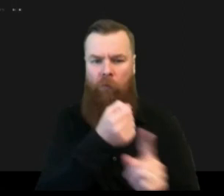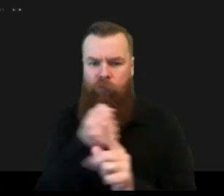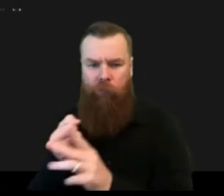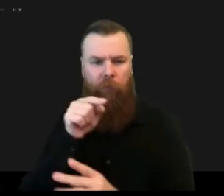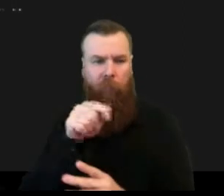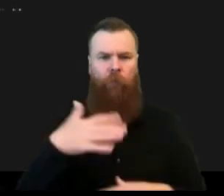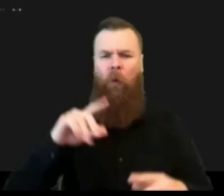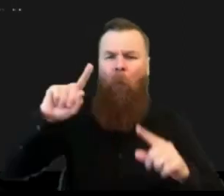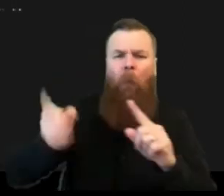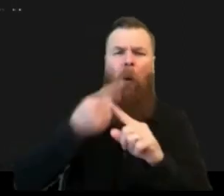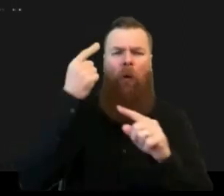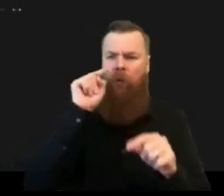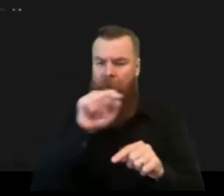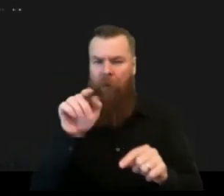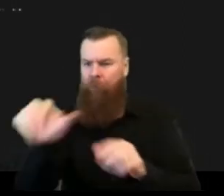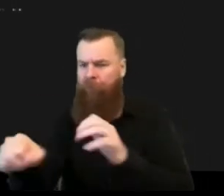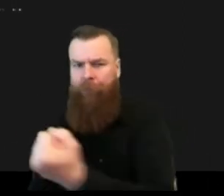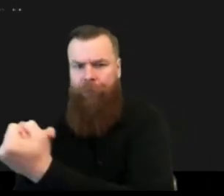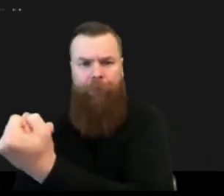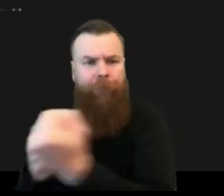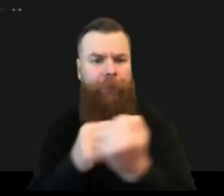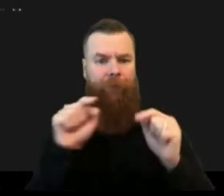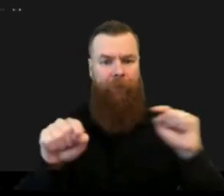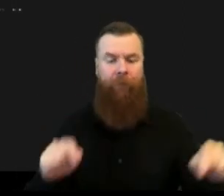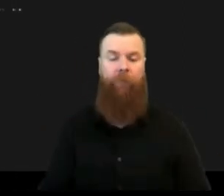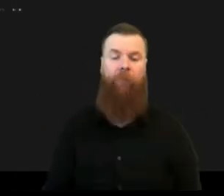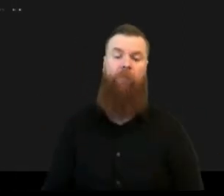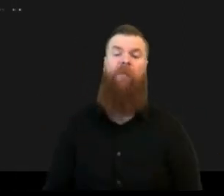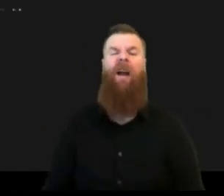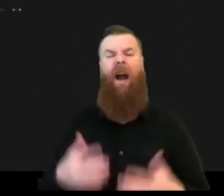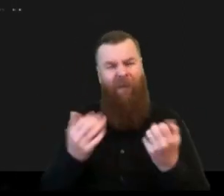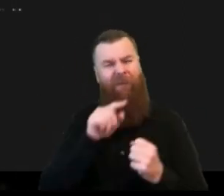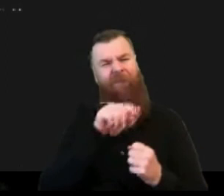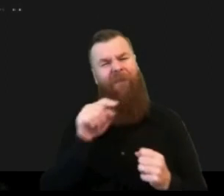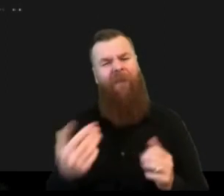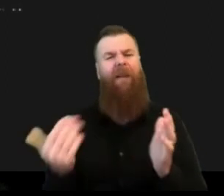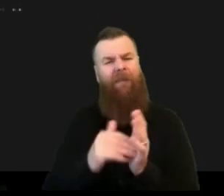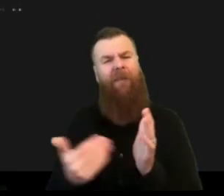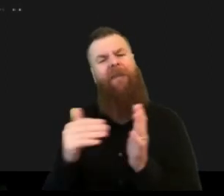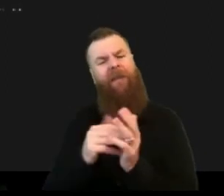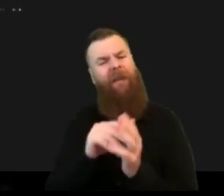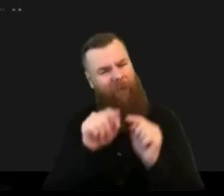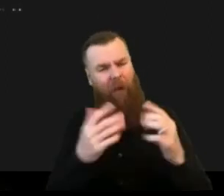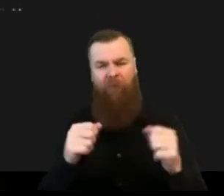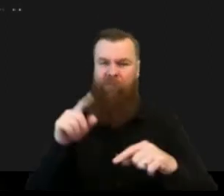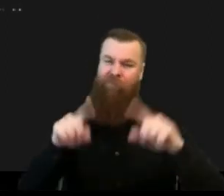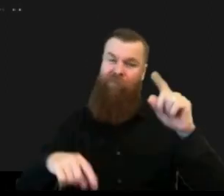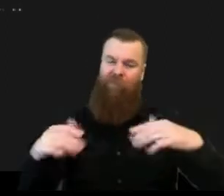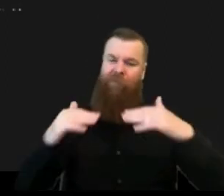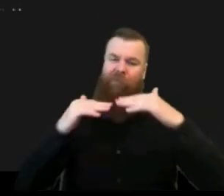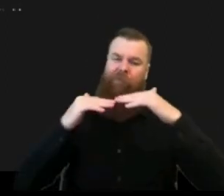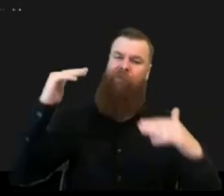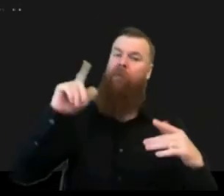inequality um specifically inequality due to recurrent shock so some countries in the in the region